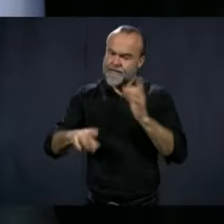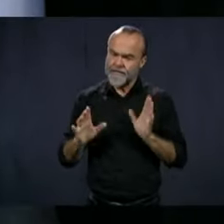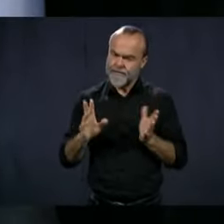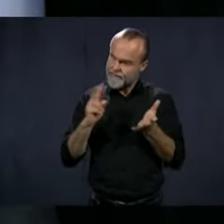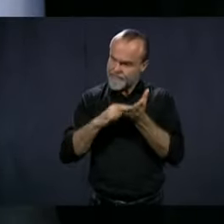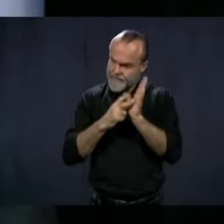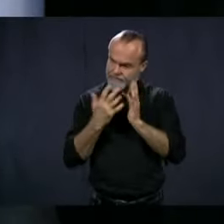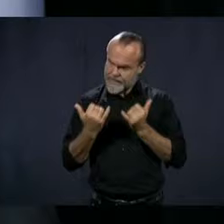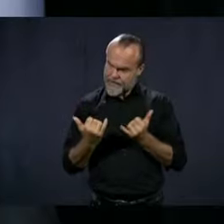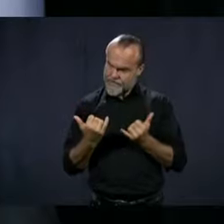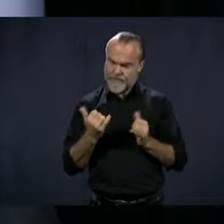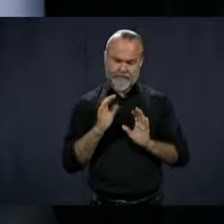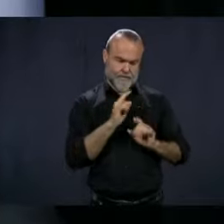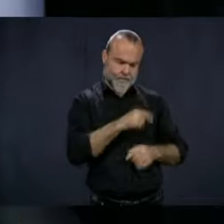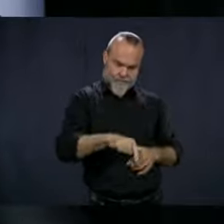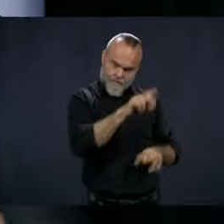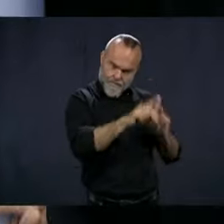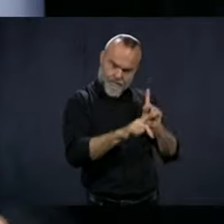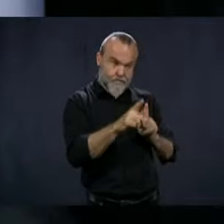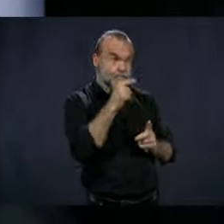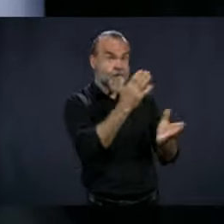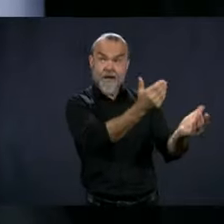talking about people.